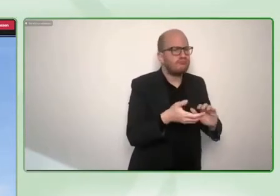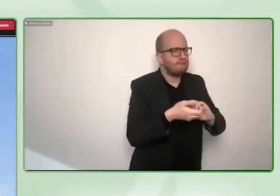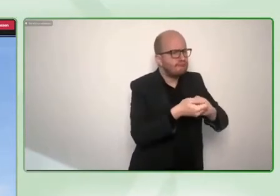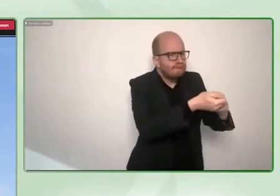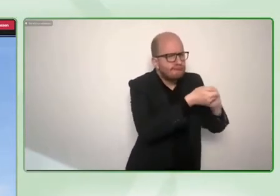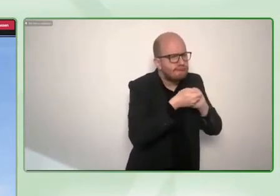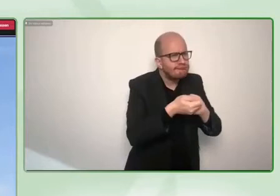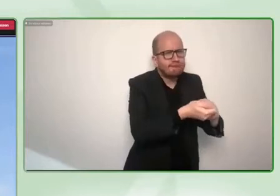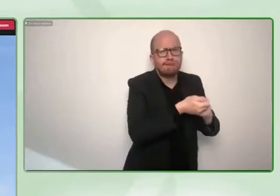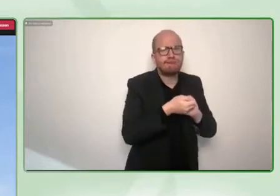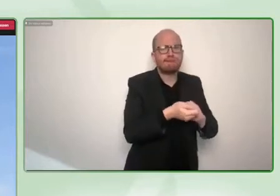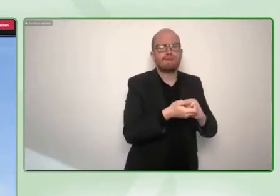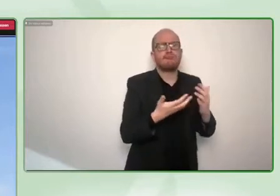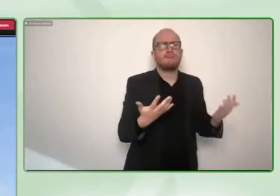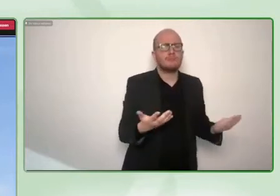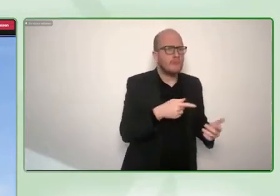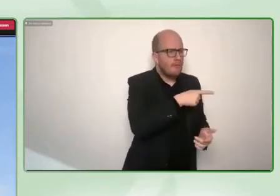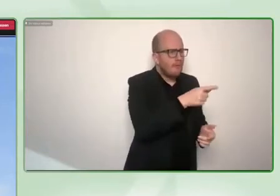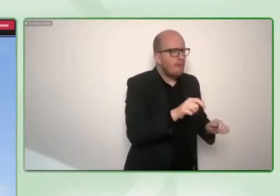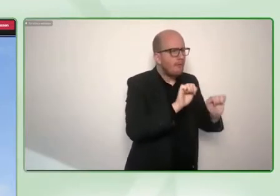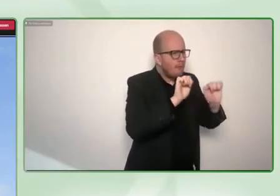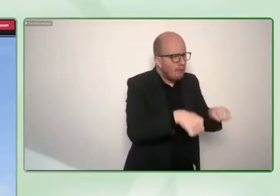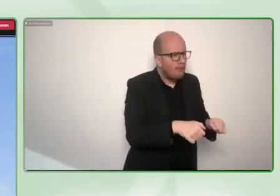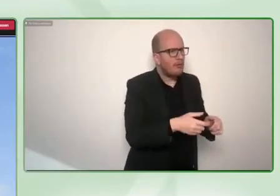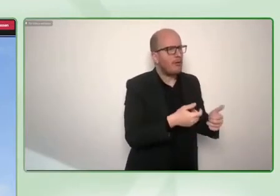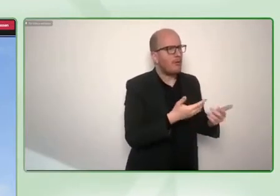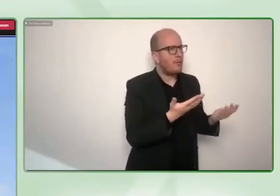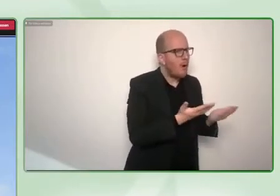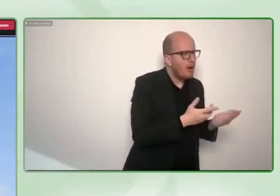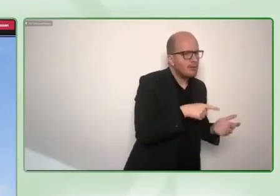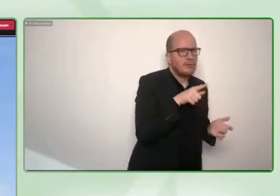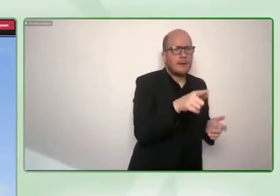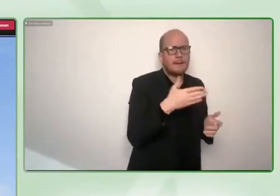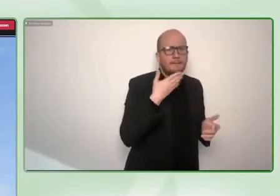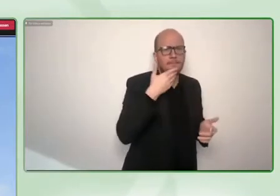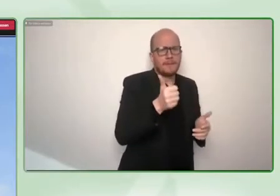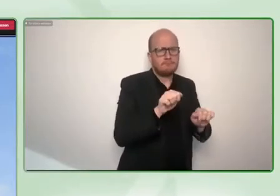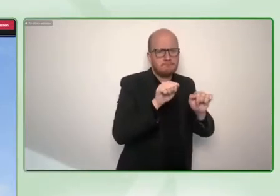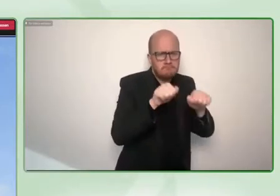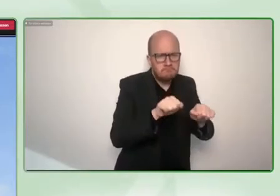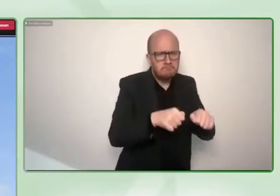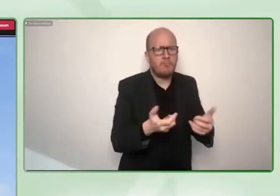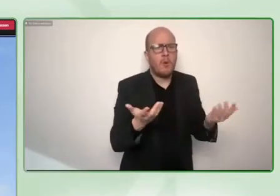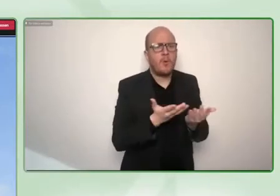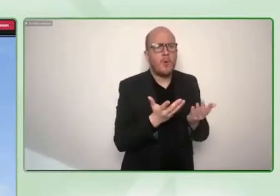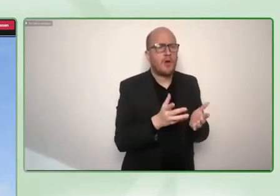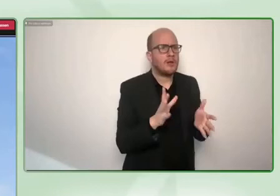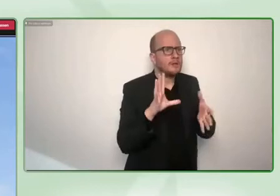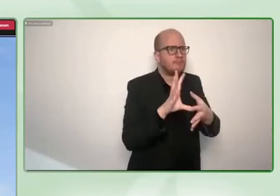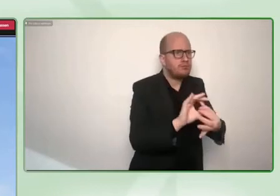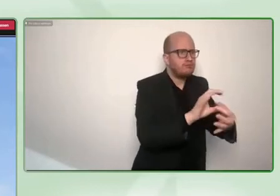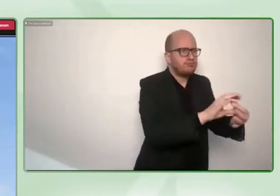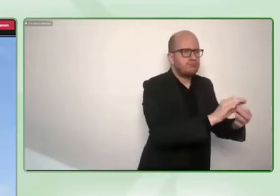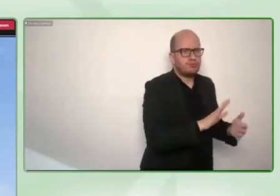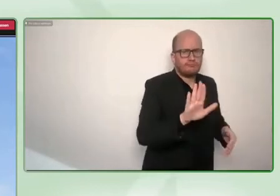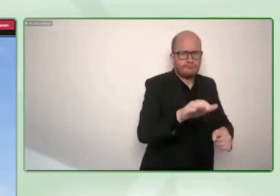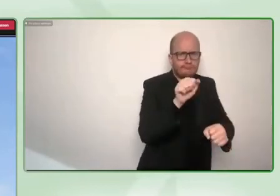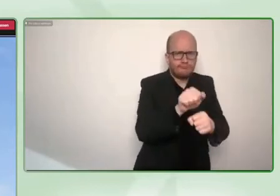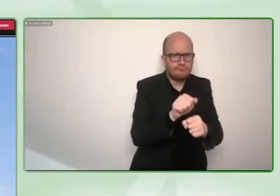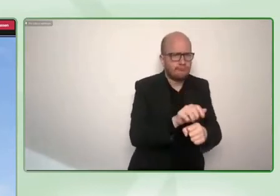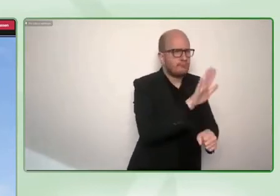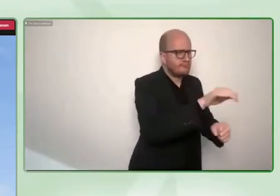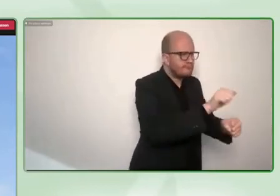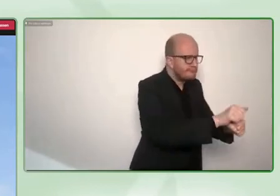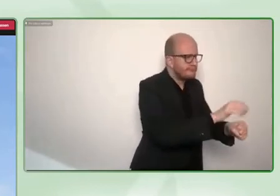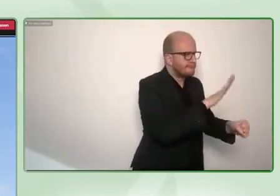organization anew. Maybe even more complex because in the beginning you need to understand what makes the organization successful in the first